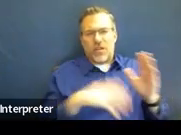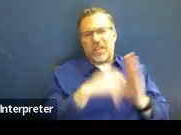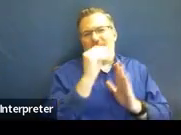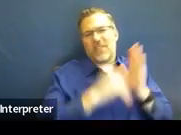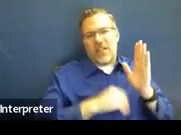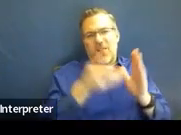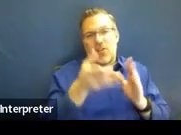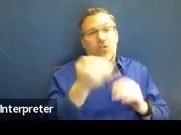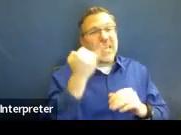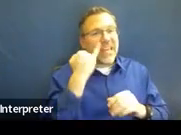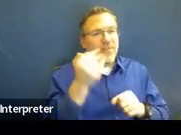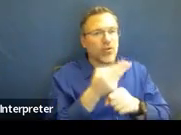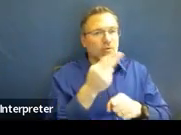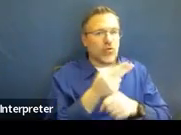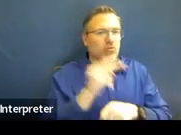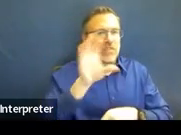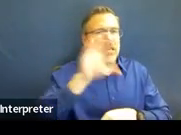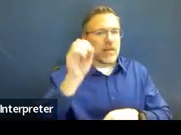vendor.